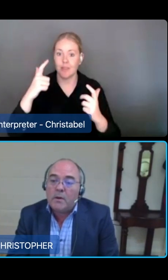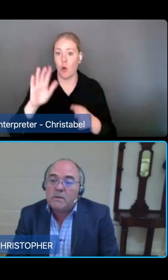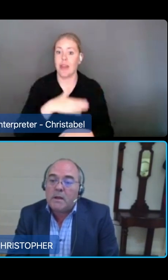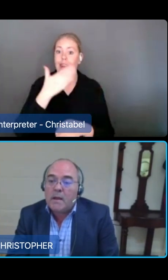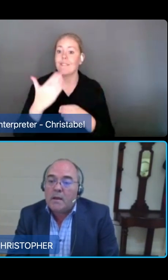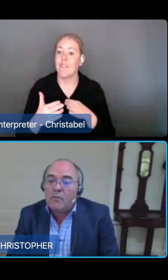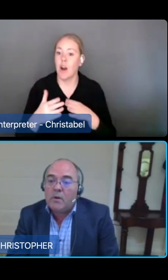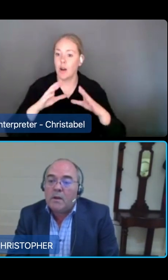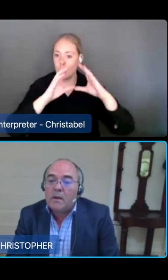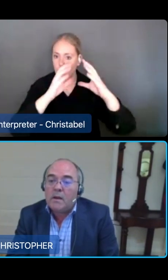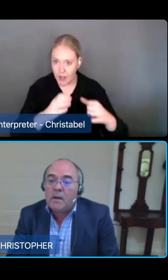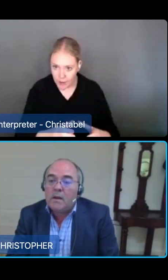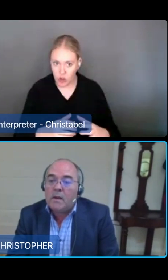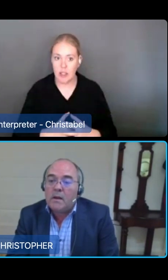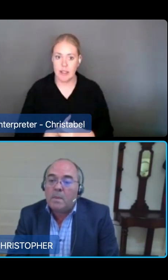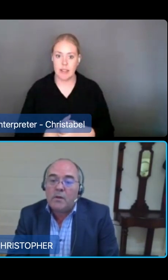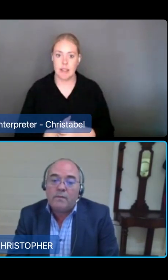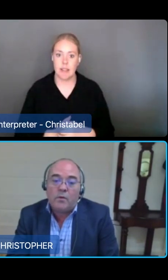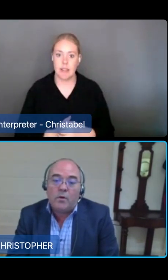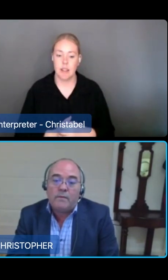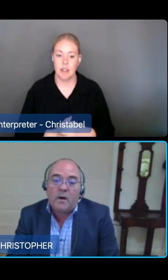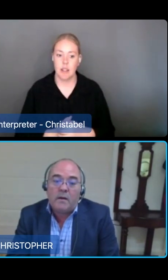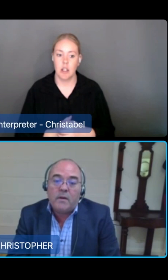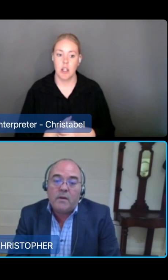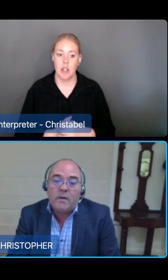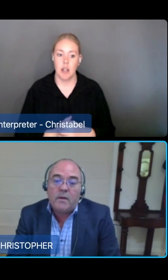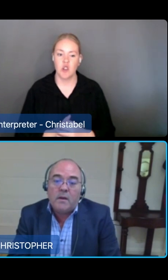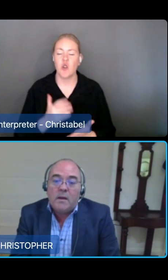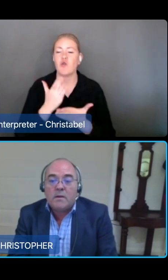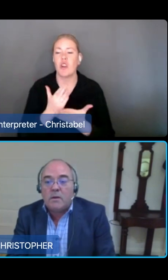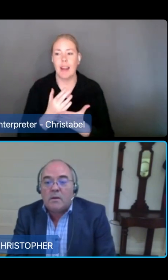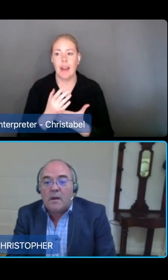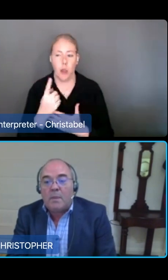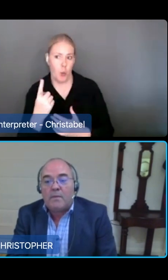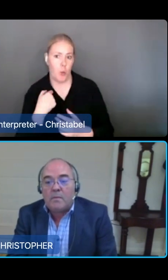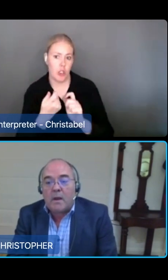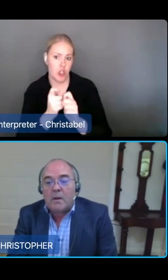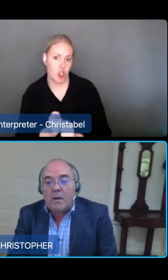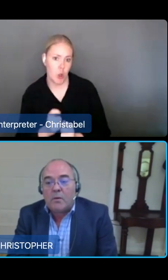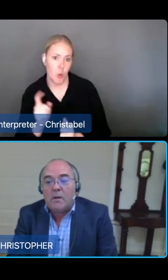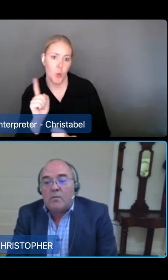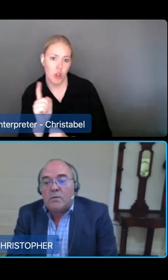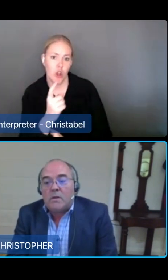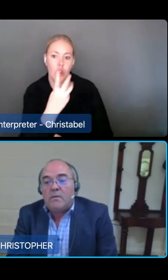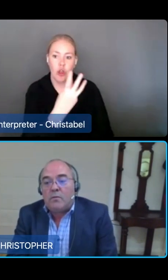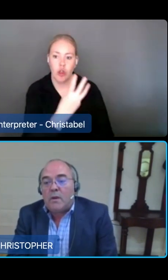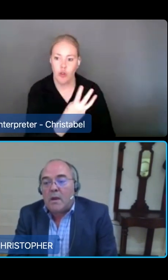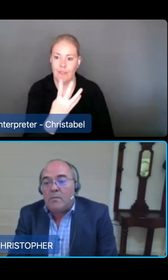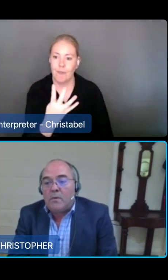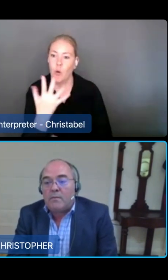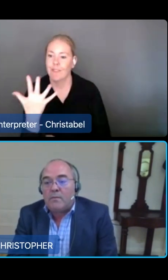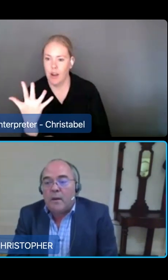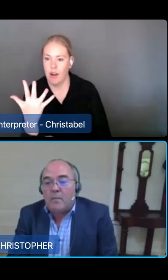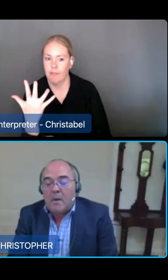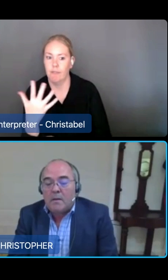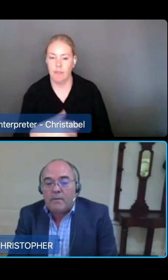and to what we're proposing today, are really categories three, four and five. In considering the feedback we received, we